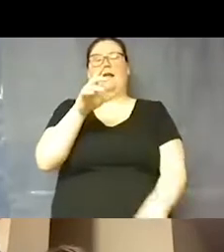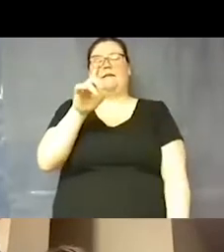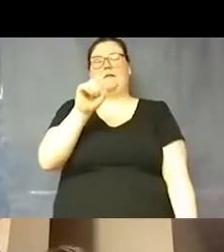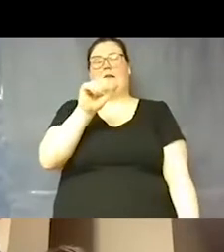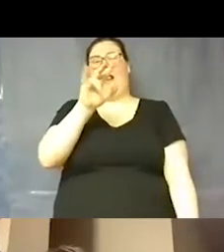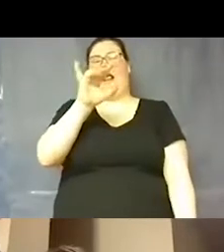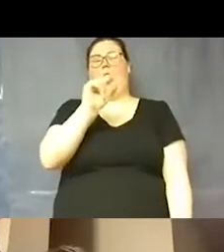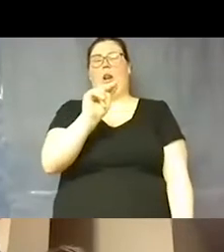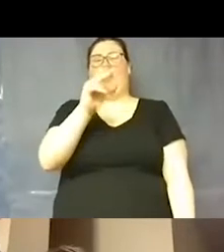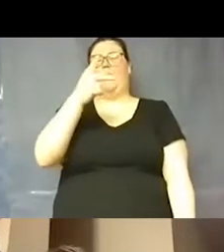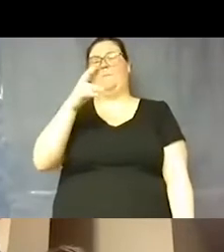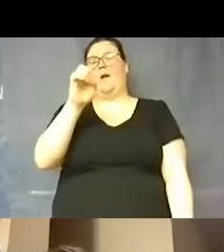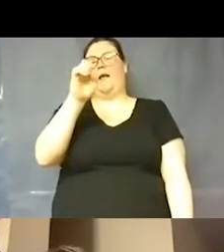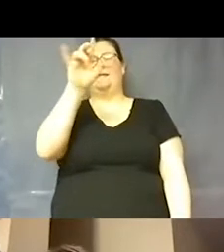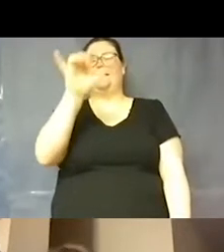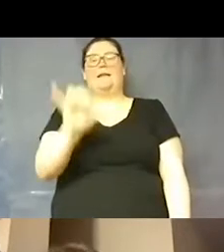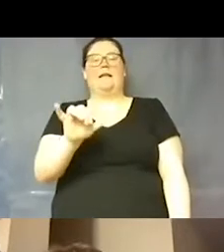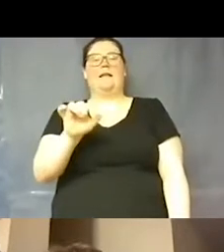and he'll get us started.